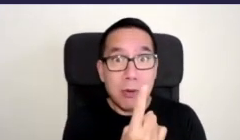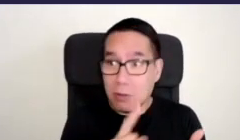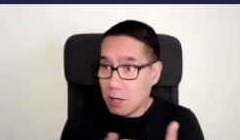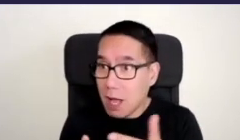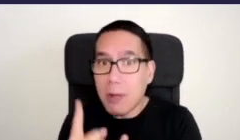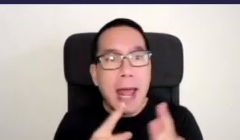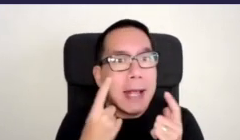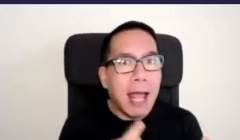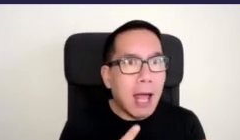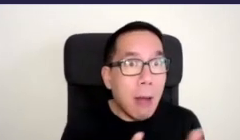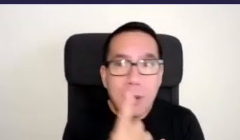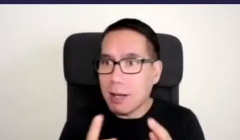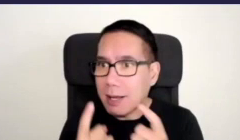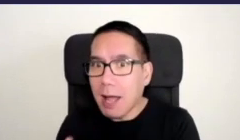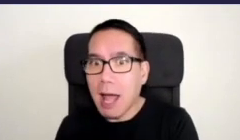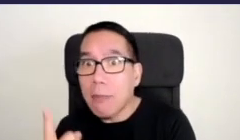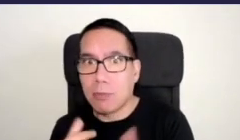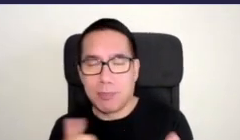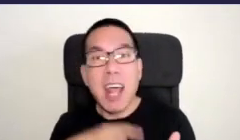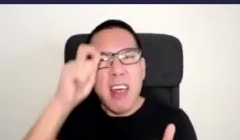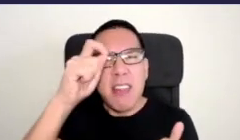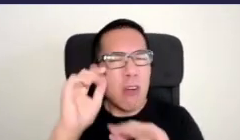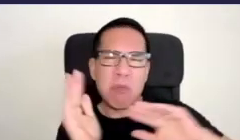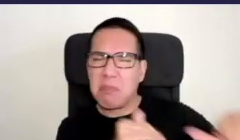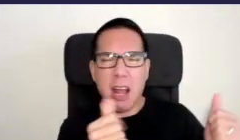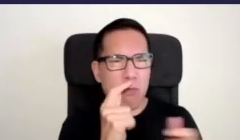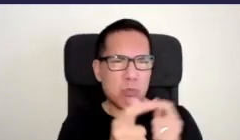enough of the theory enough of the words let's see some gardens